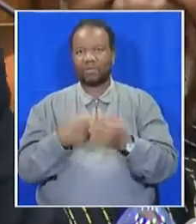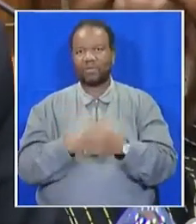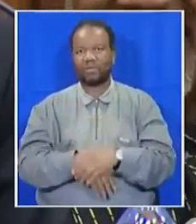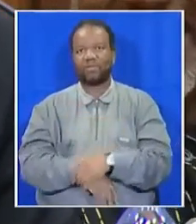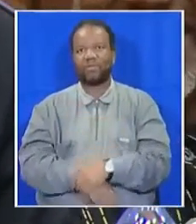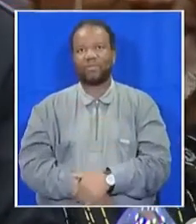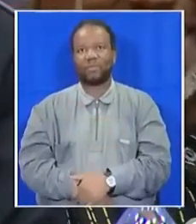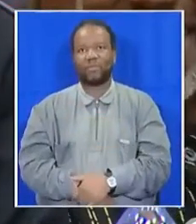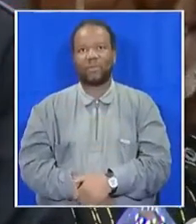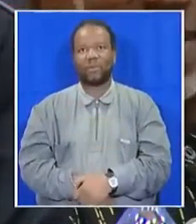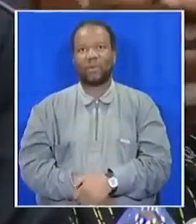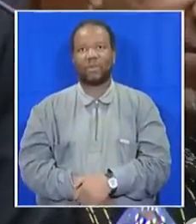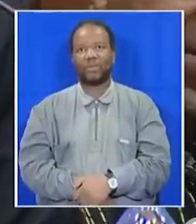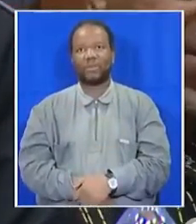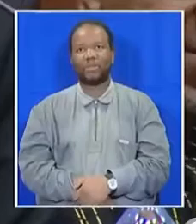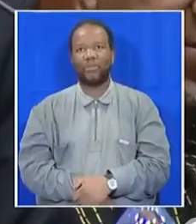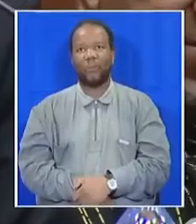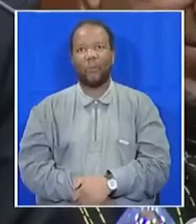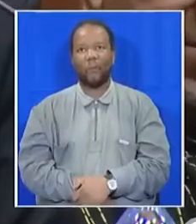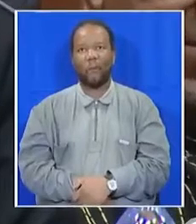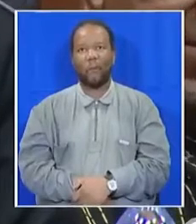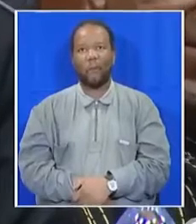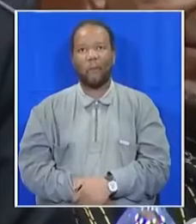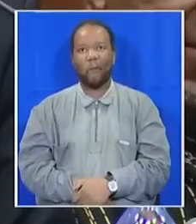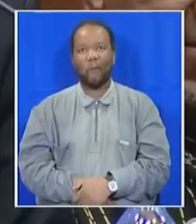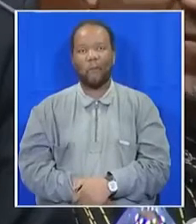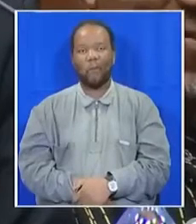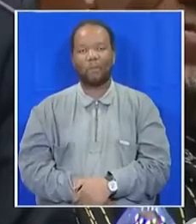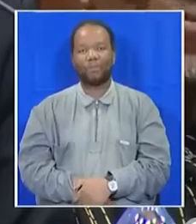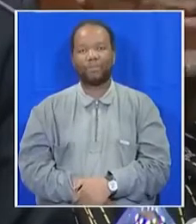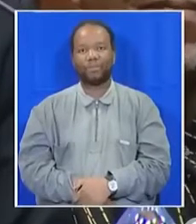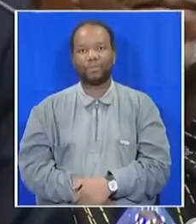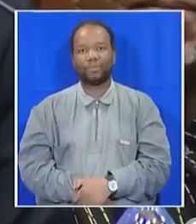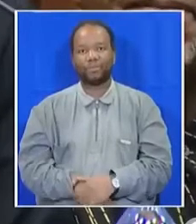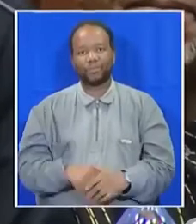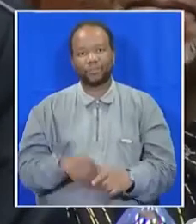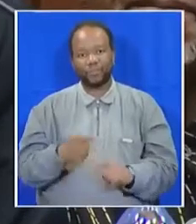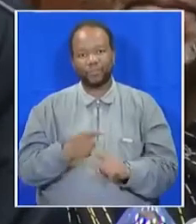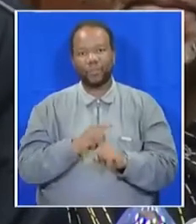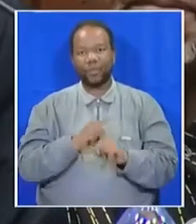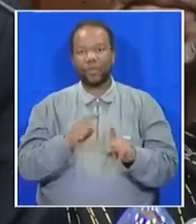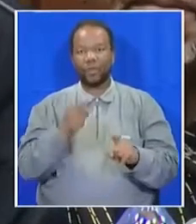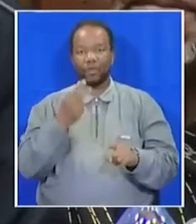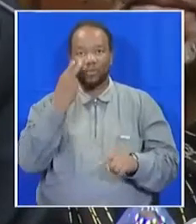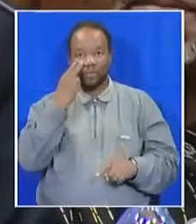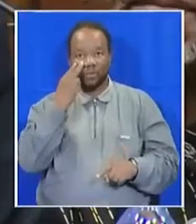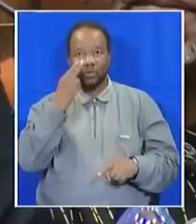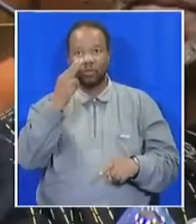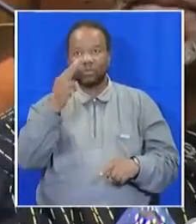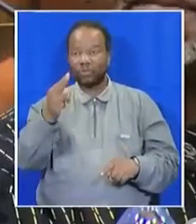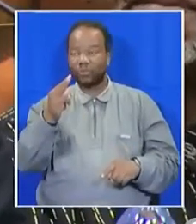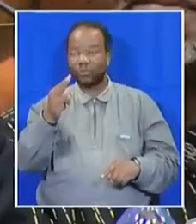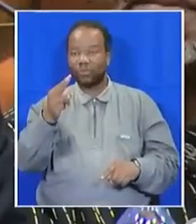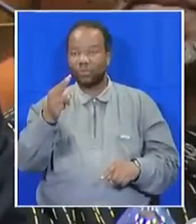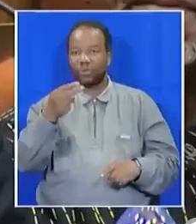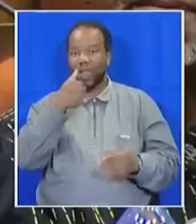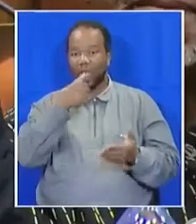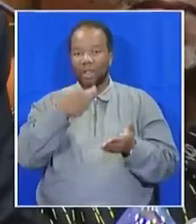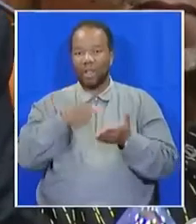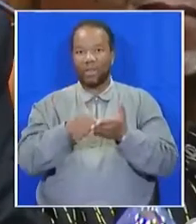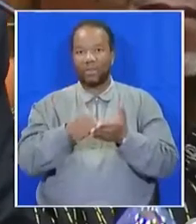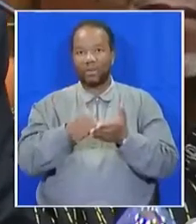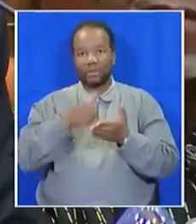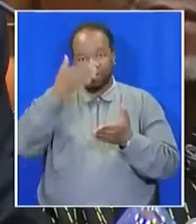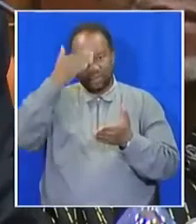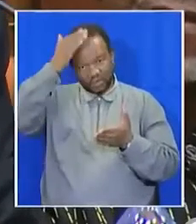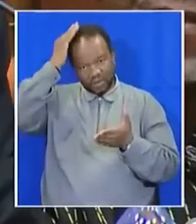Long and behold, long and behold, those who had observed this on television wrote a letter to Mr. de Klerk and they